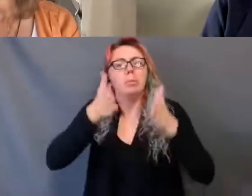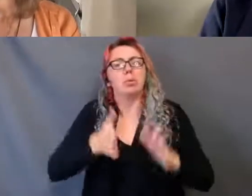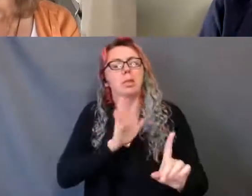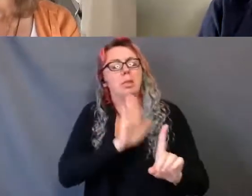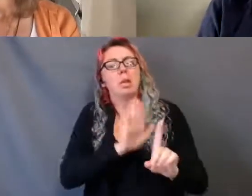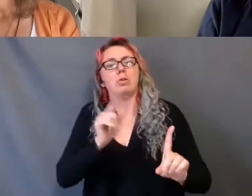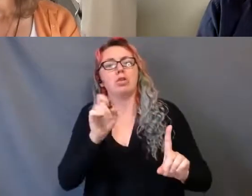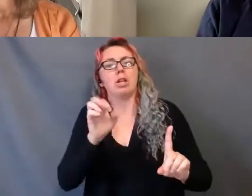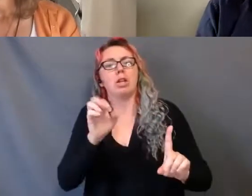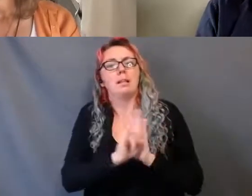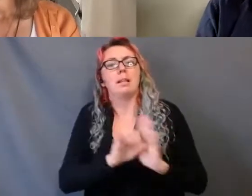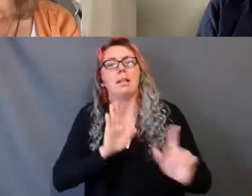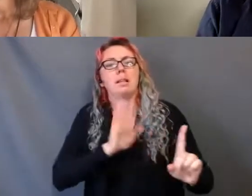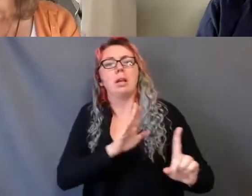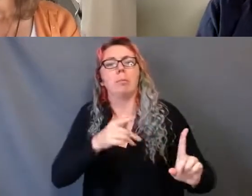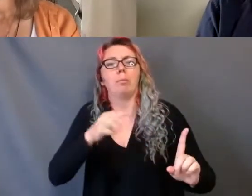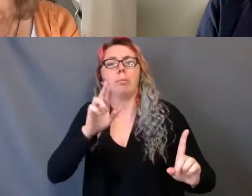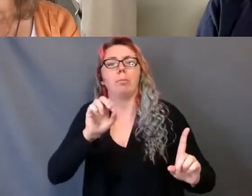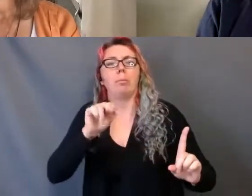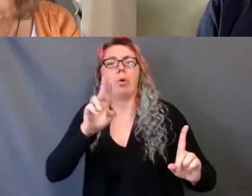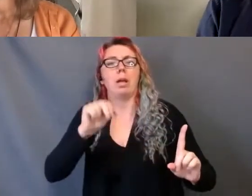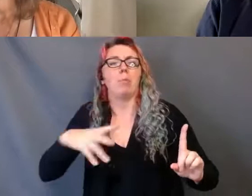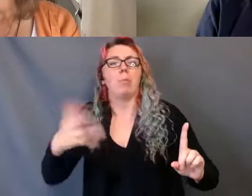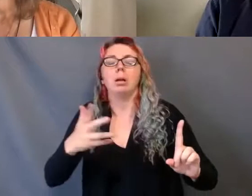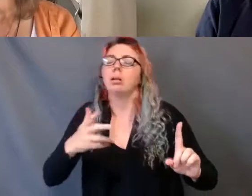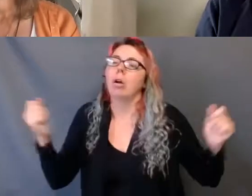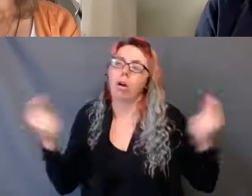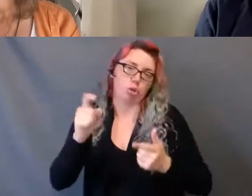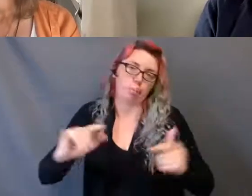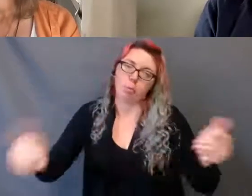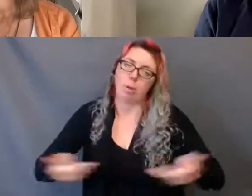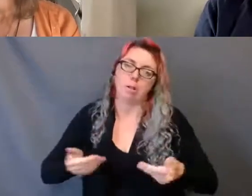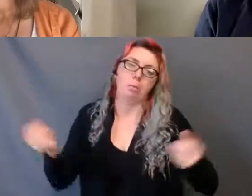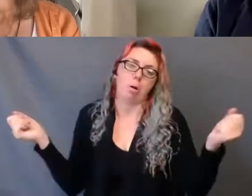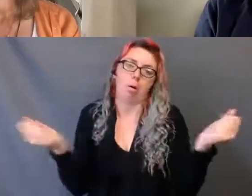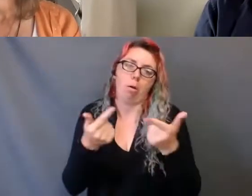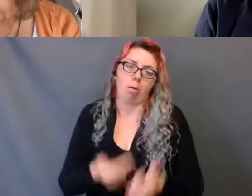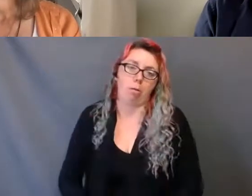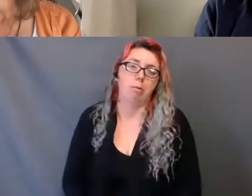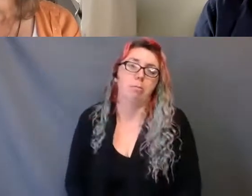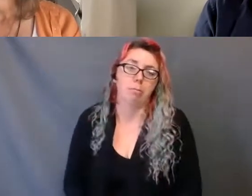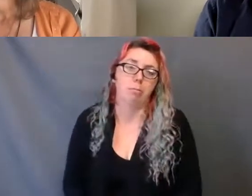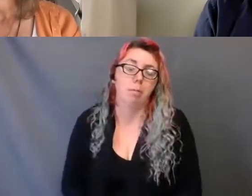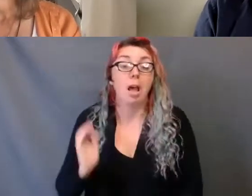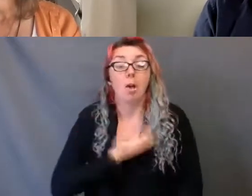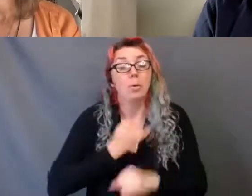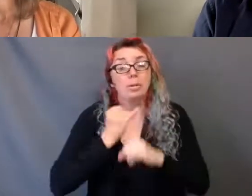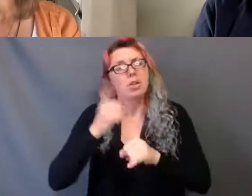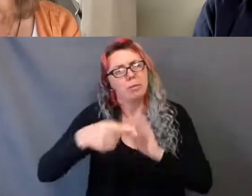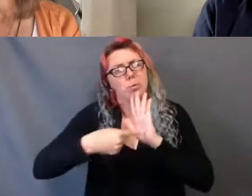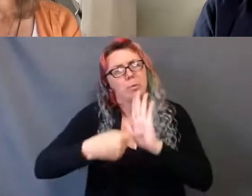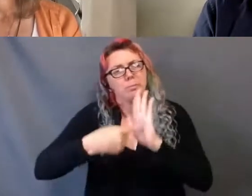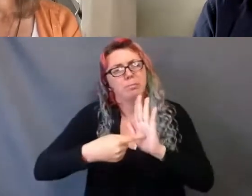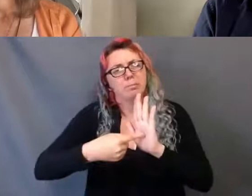is kaleidoscopic, not monolithic, and our institutions have to not just reflect but protect the beautiful